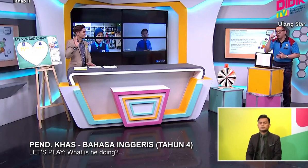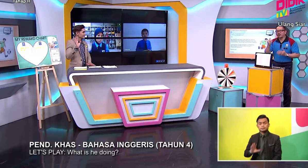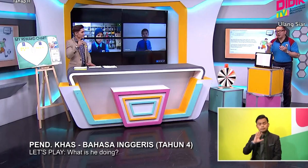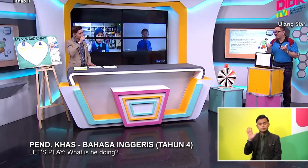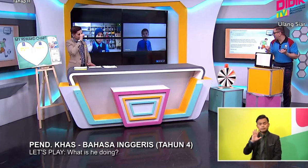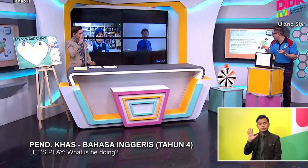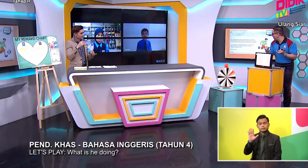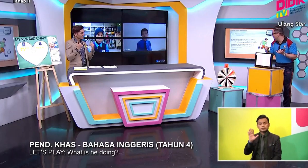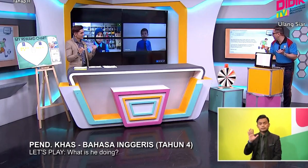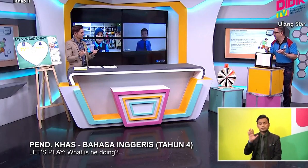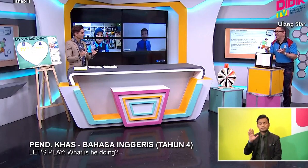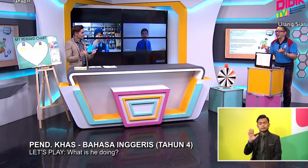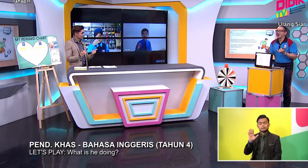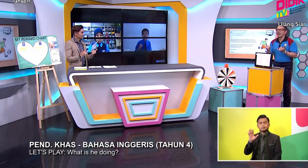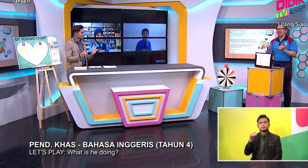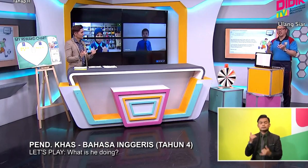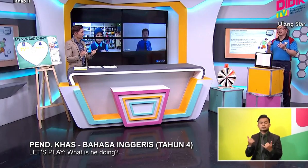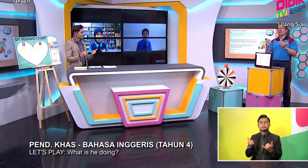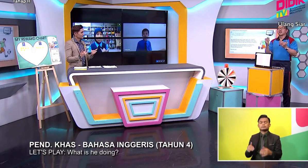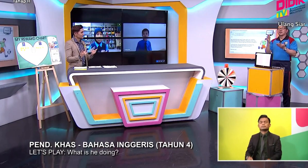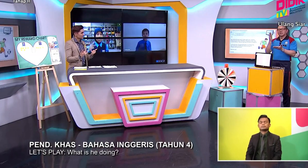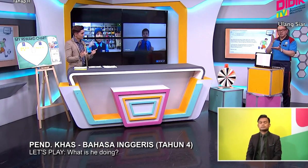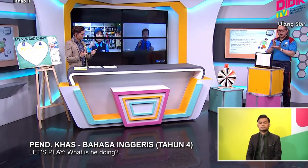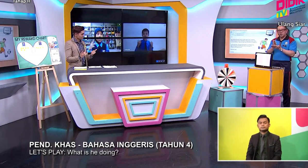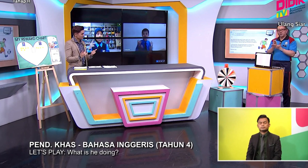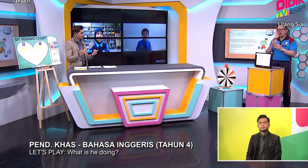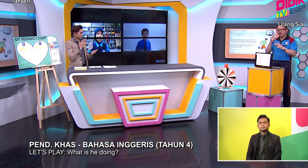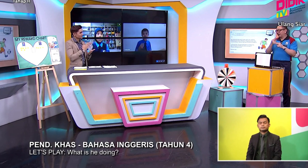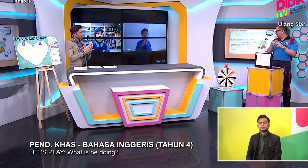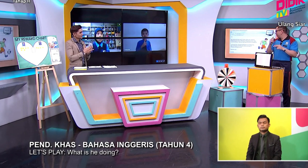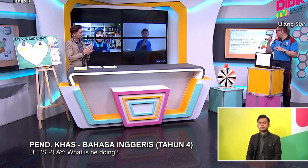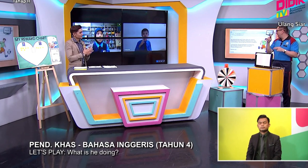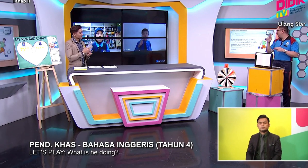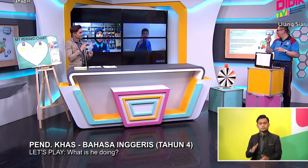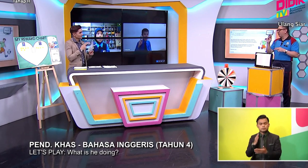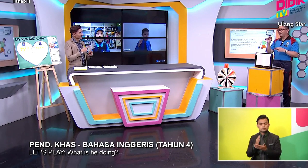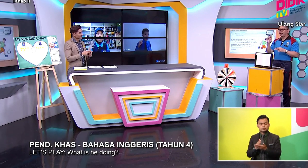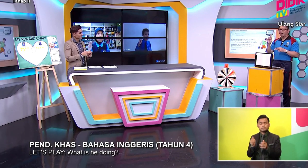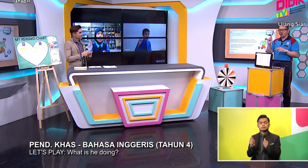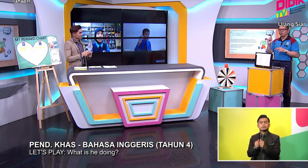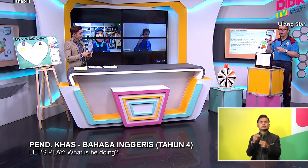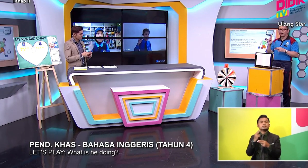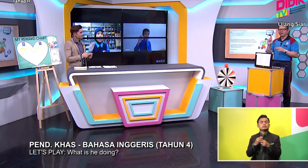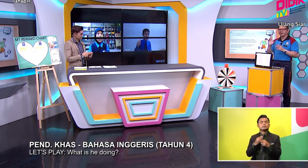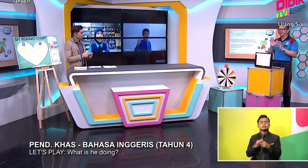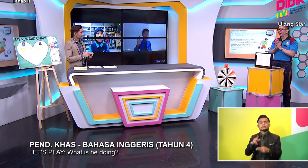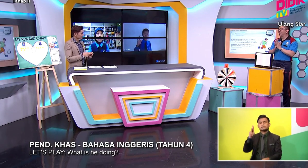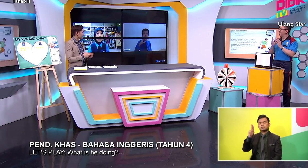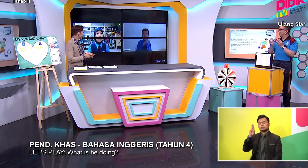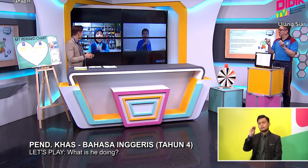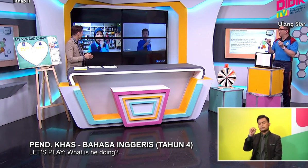For Now Okay Stop With Your Name K-U-M-A-R Puma